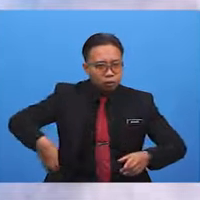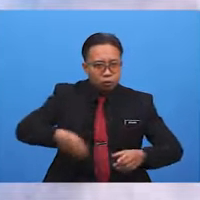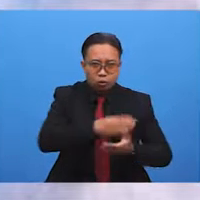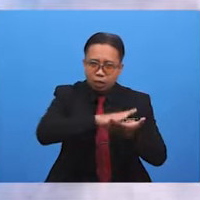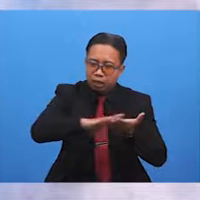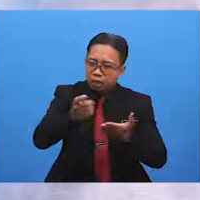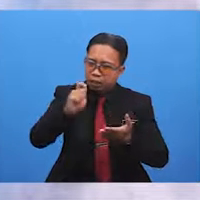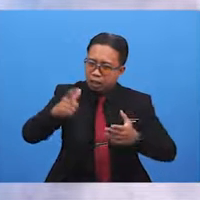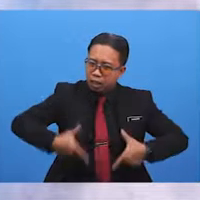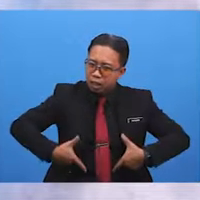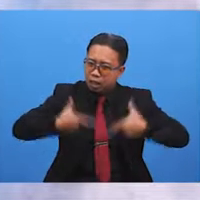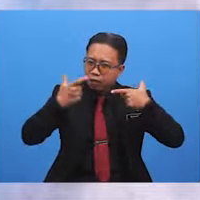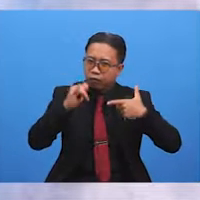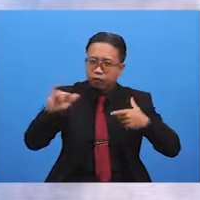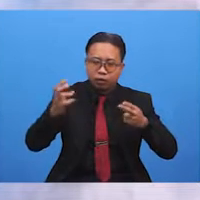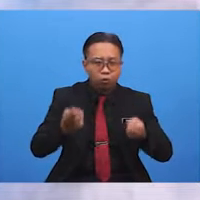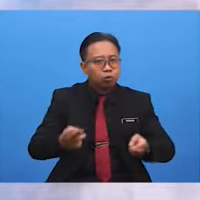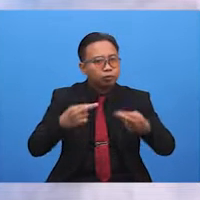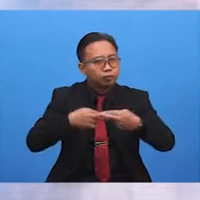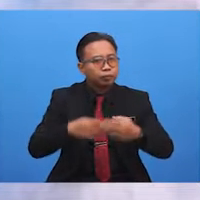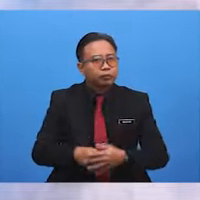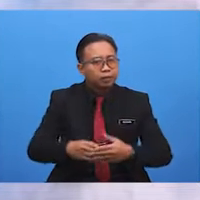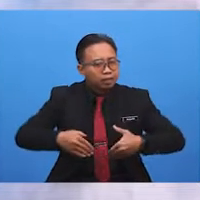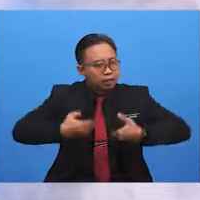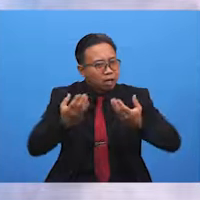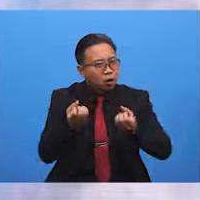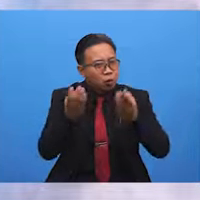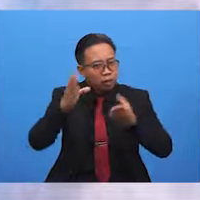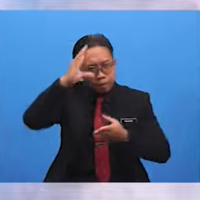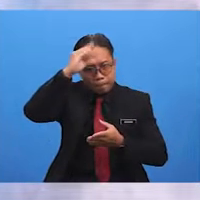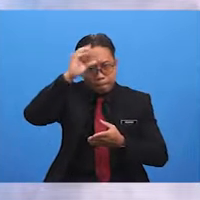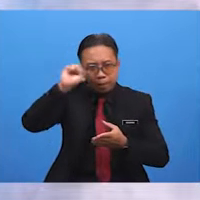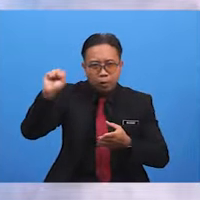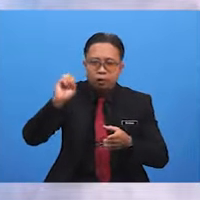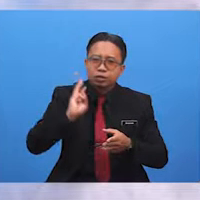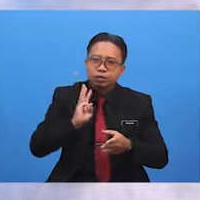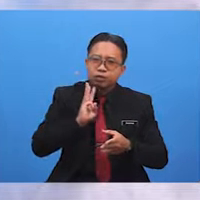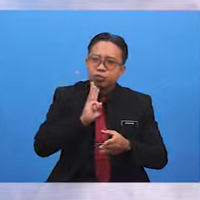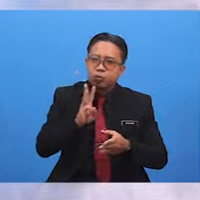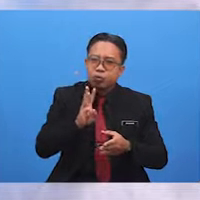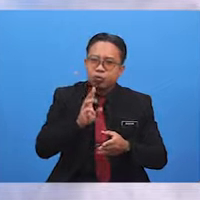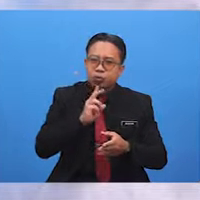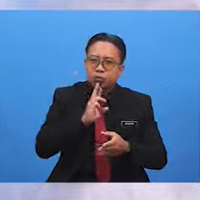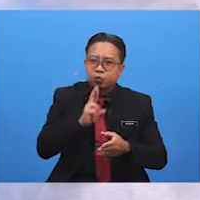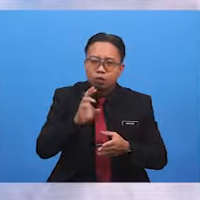the living room? How many boys were there in the Eagle Patrol?